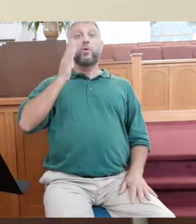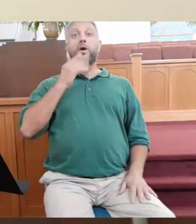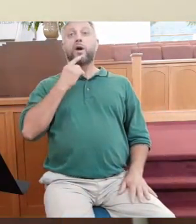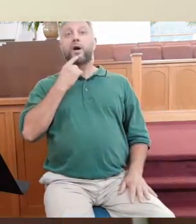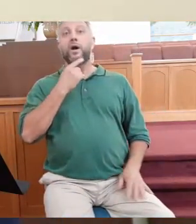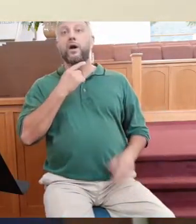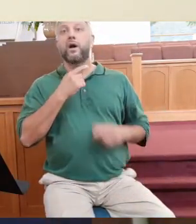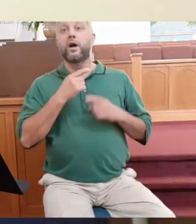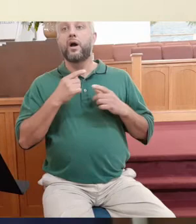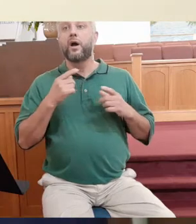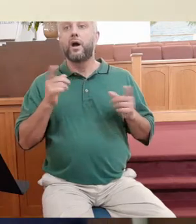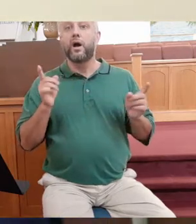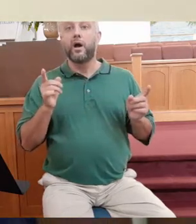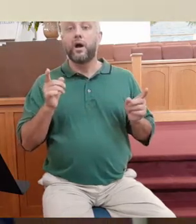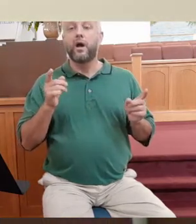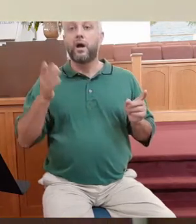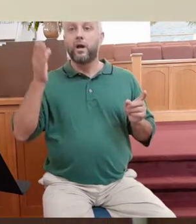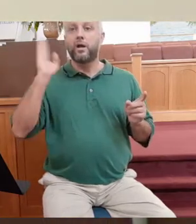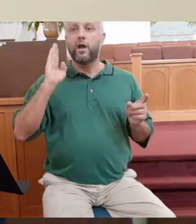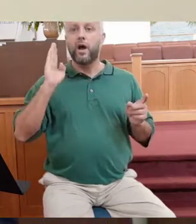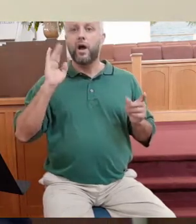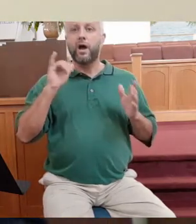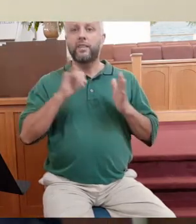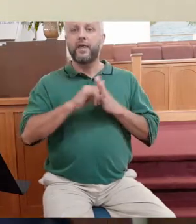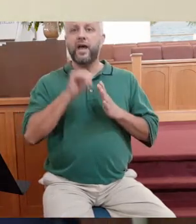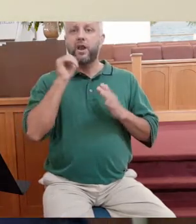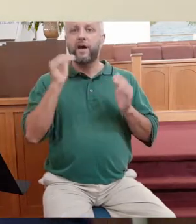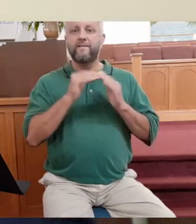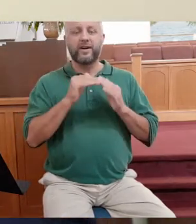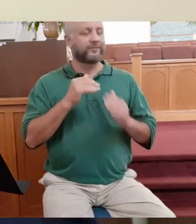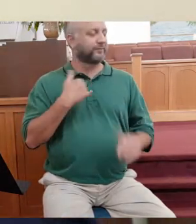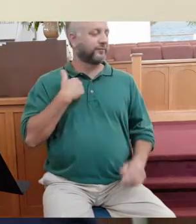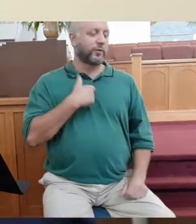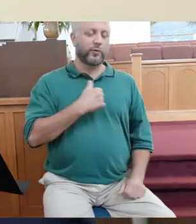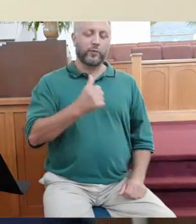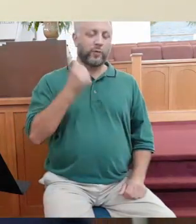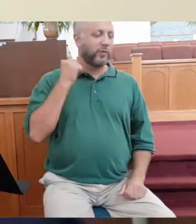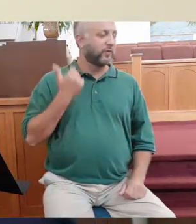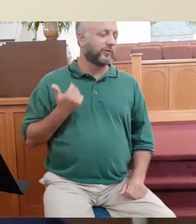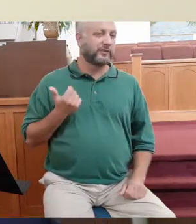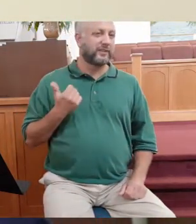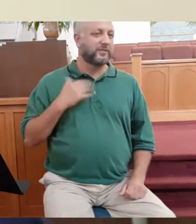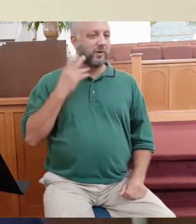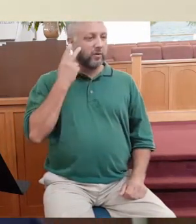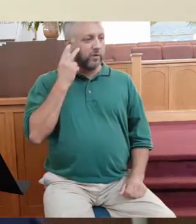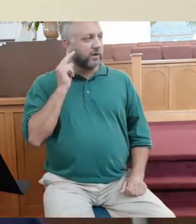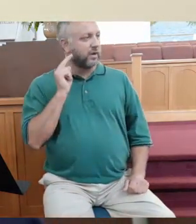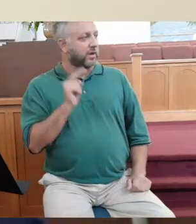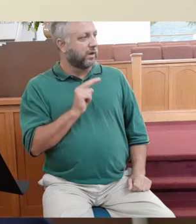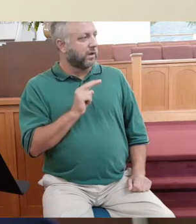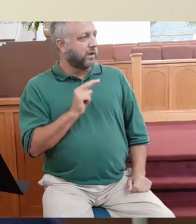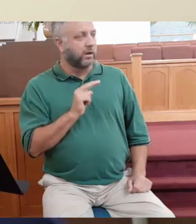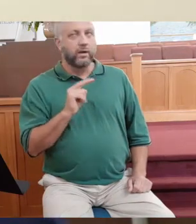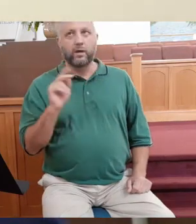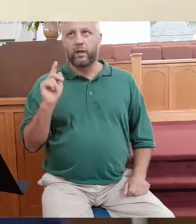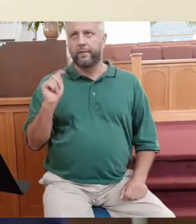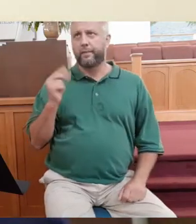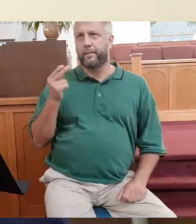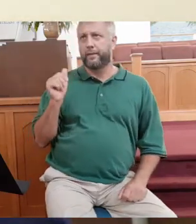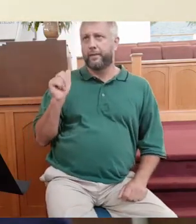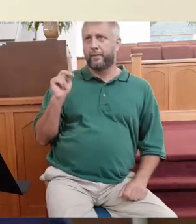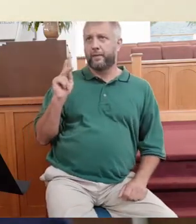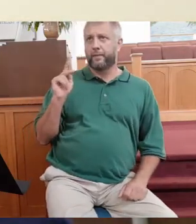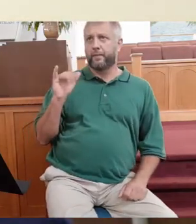heaven and say, God, this isn't fair. We will look out and say, God, thank you